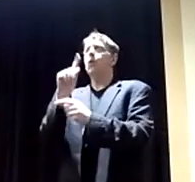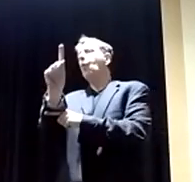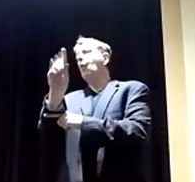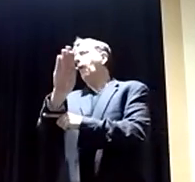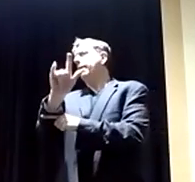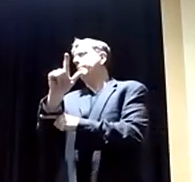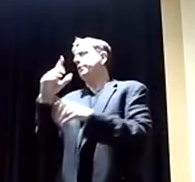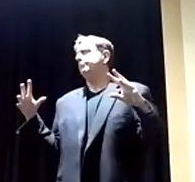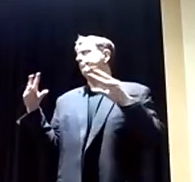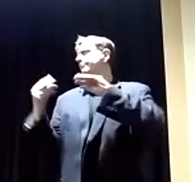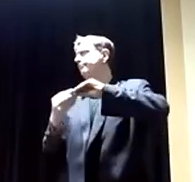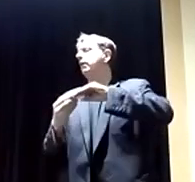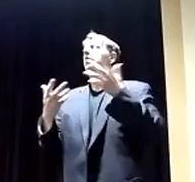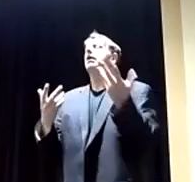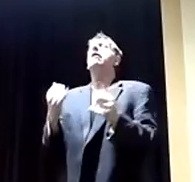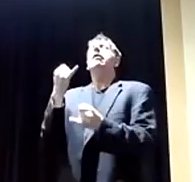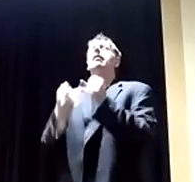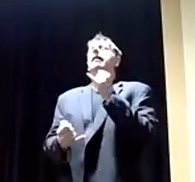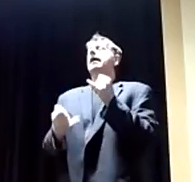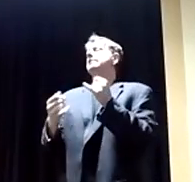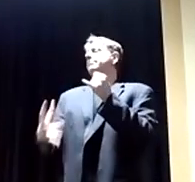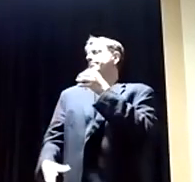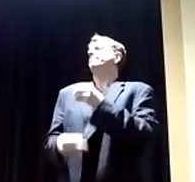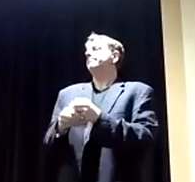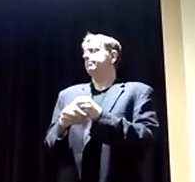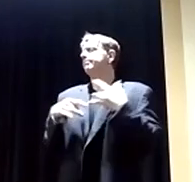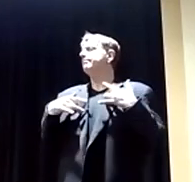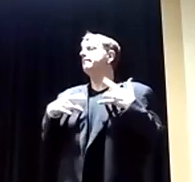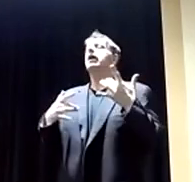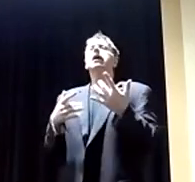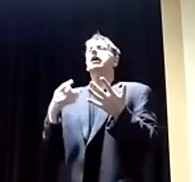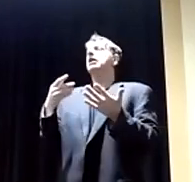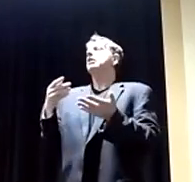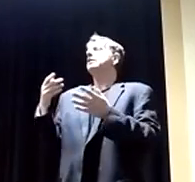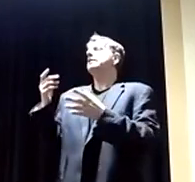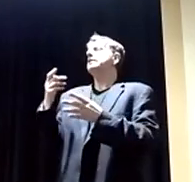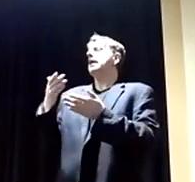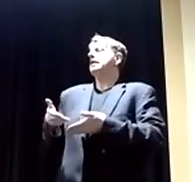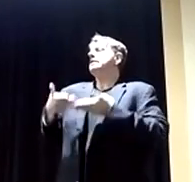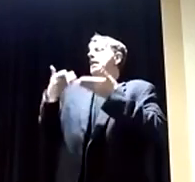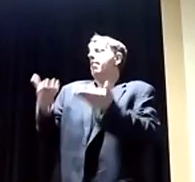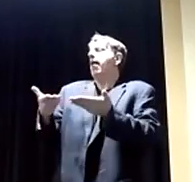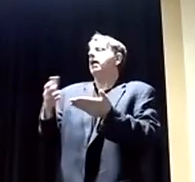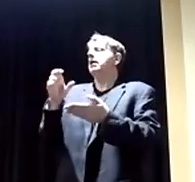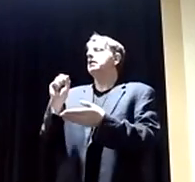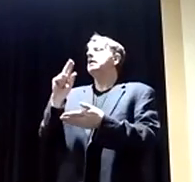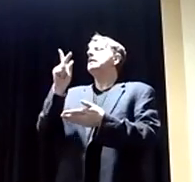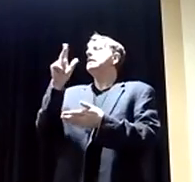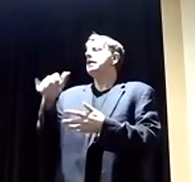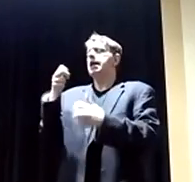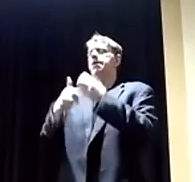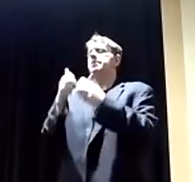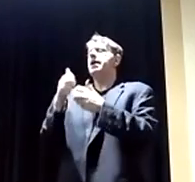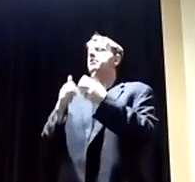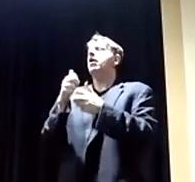potentially change that. The last thing I'll just add is there is a supply problem when it comes to building owner-occupied